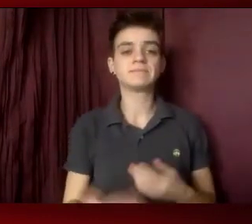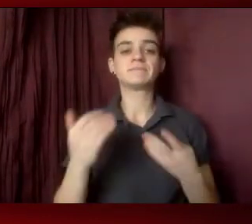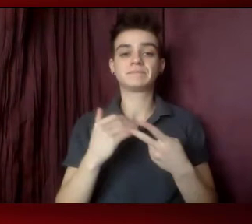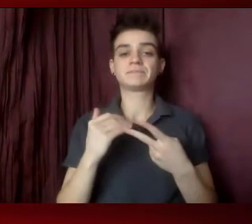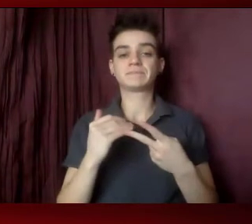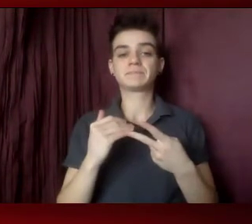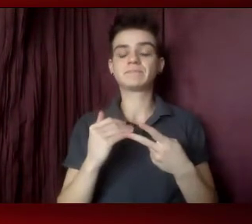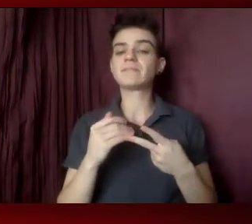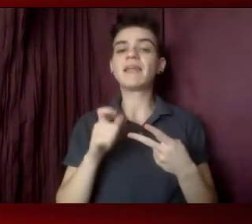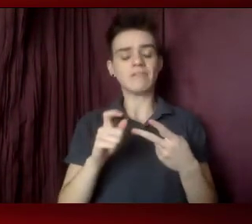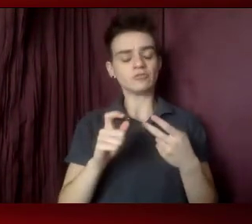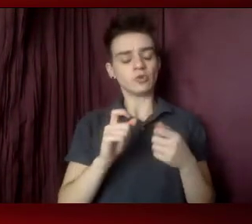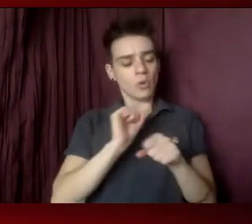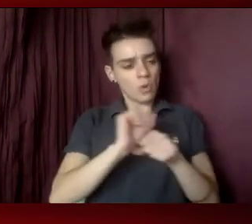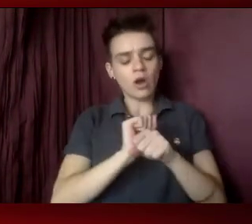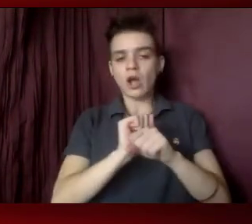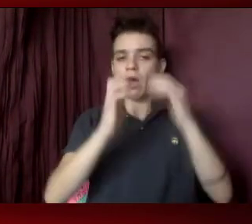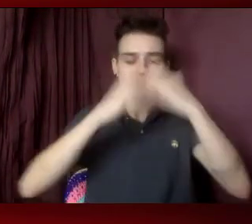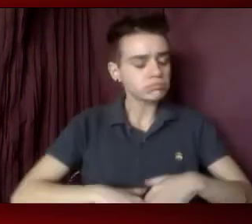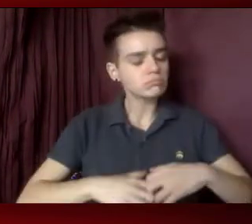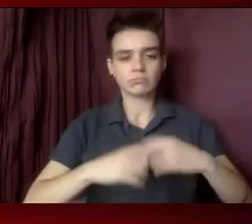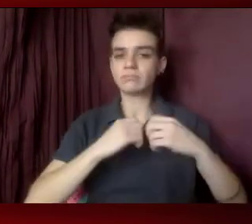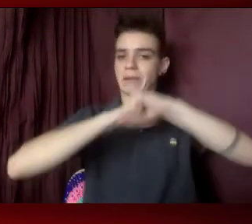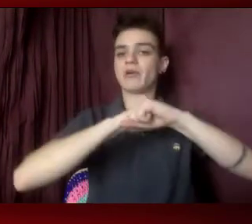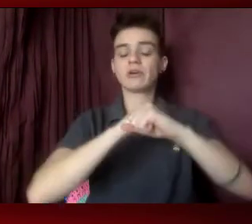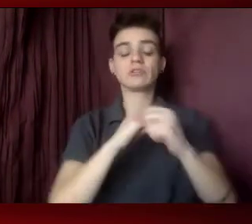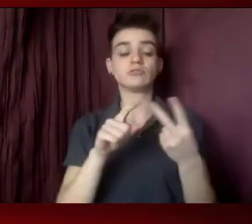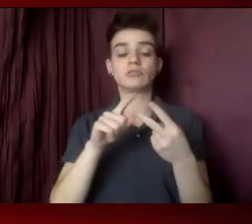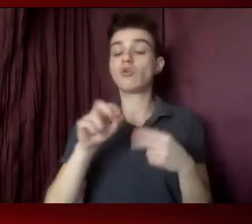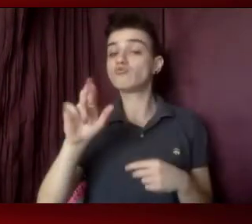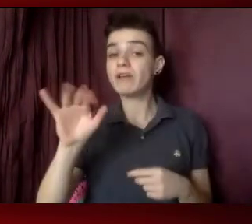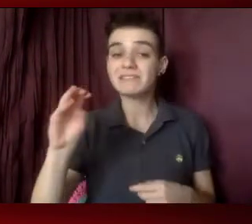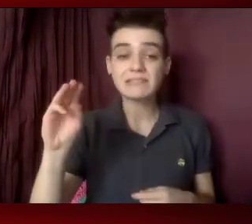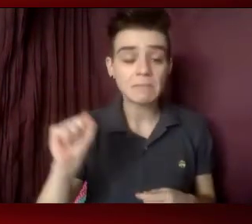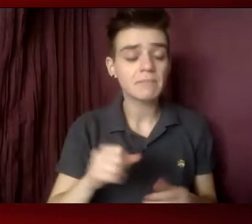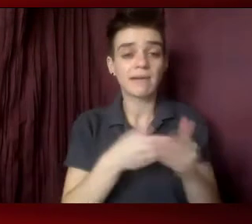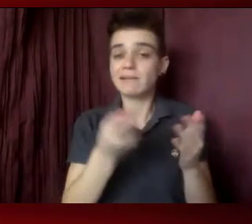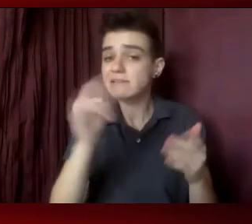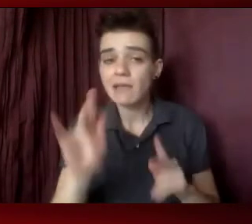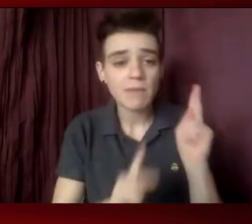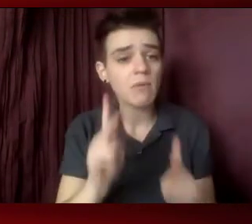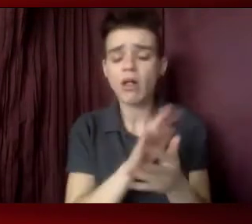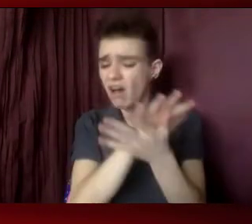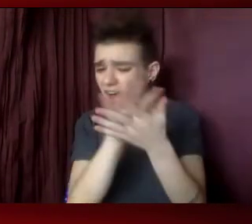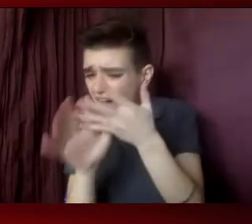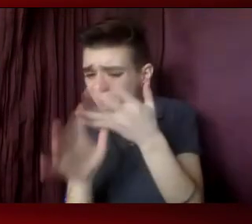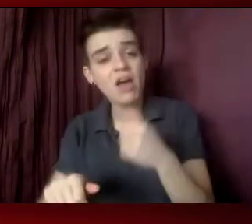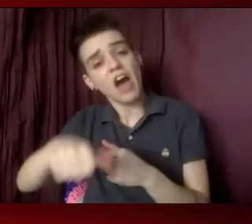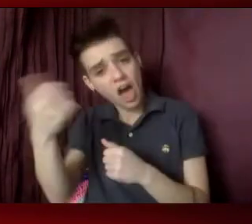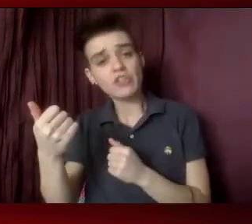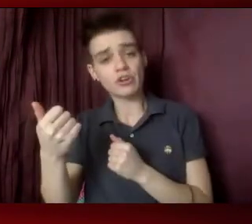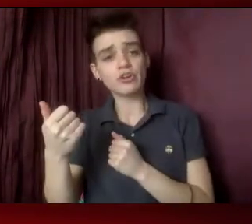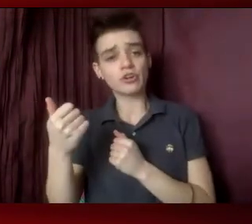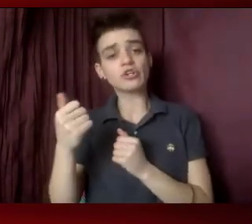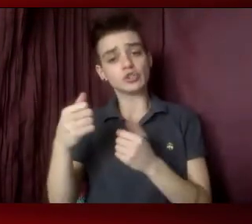work on structural barriers. And that means racism, sexism, homophobia, and all of the other social determinants of health